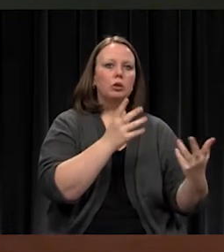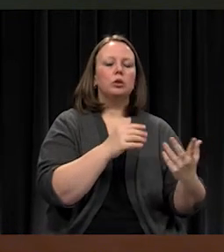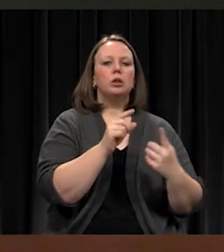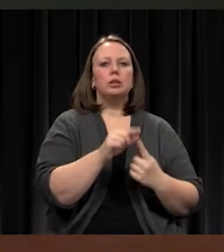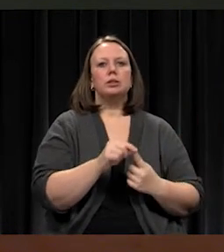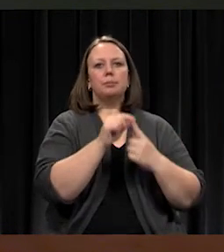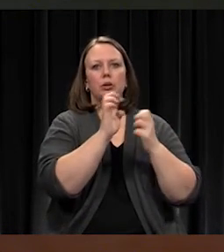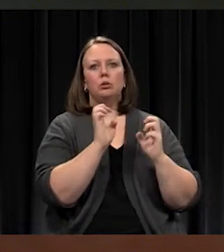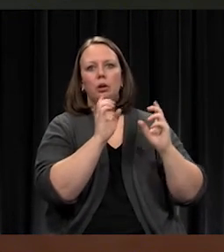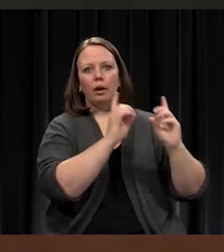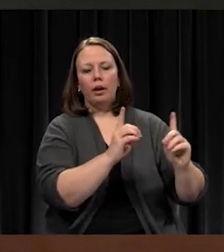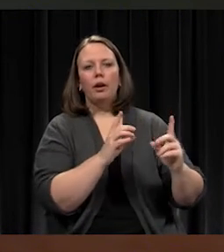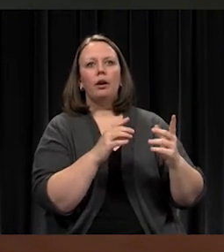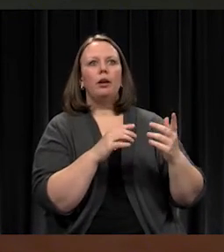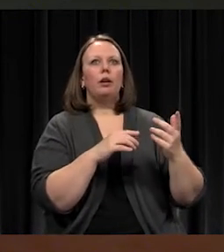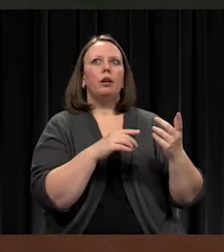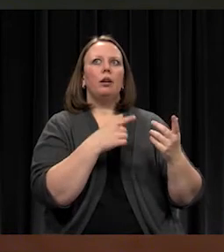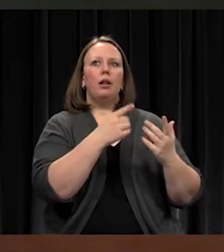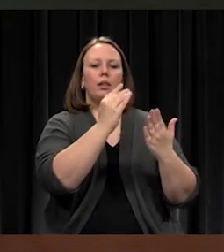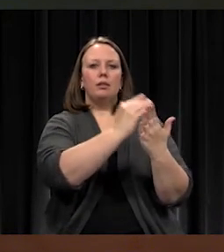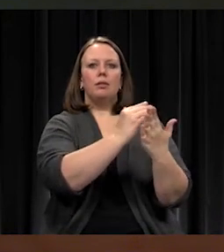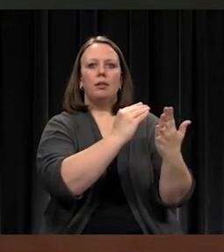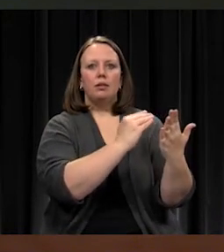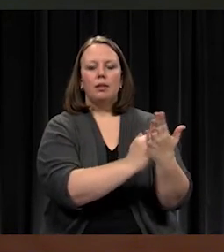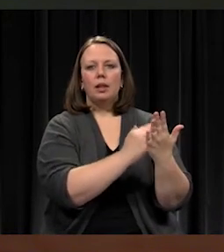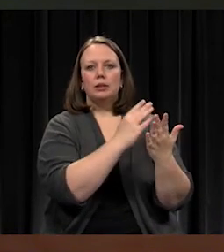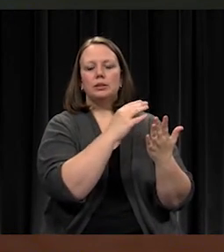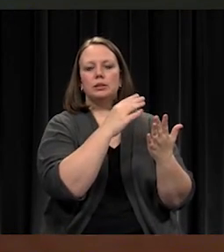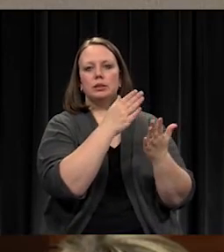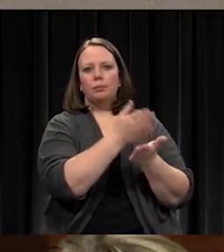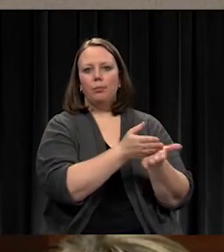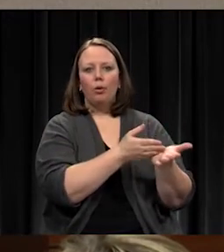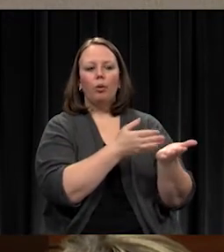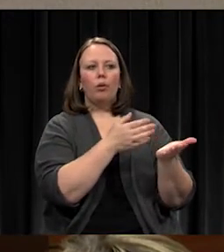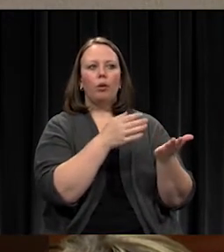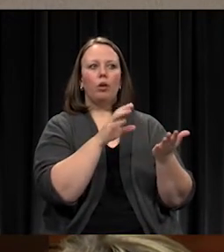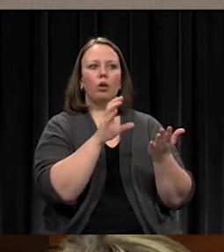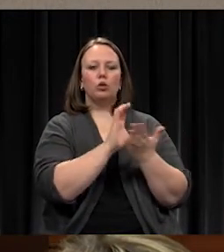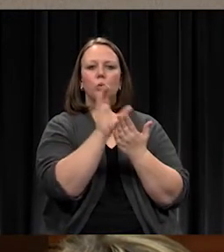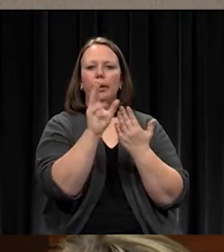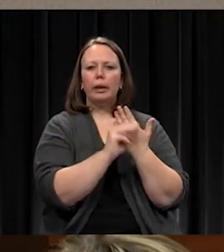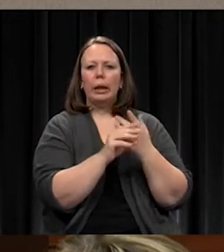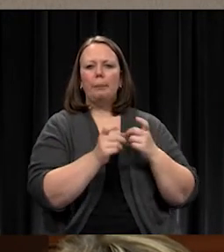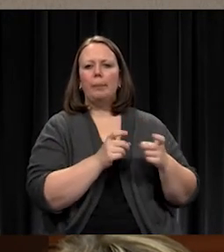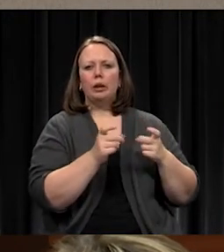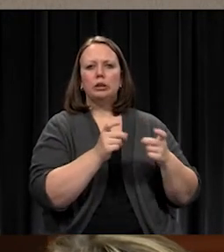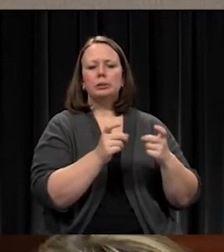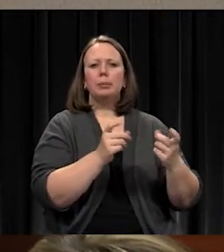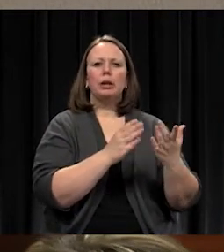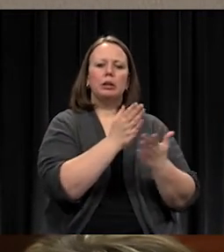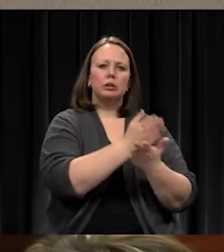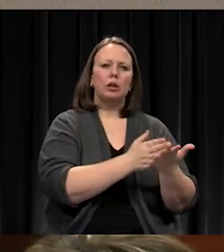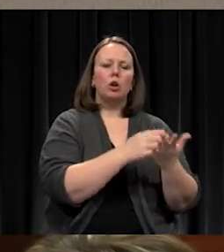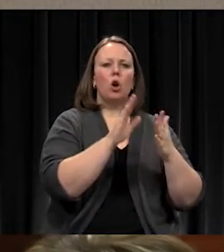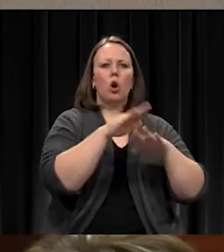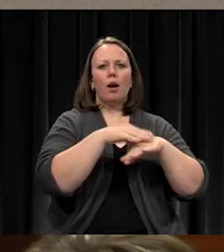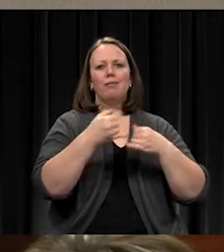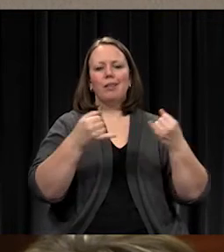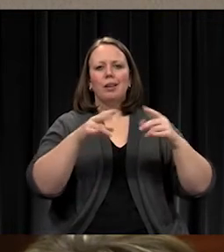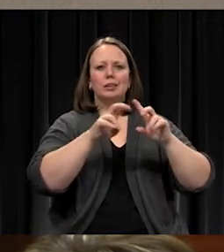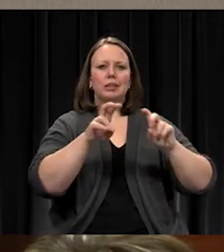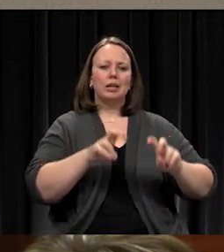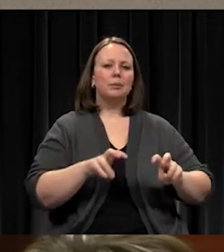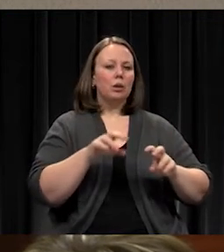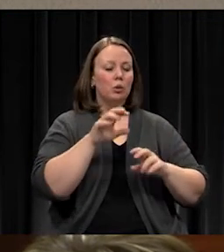has a lesson module, a curriculum management module, an online assessment piece. So that was one of the unique